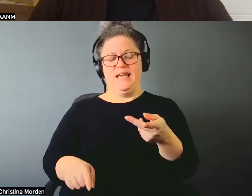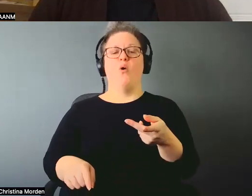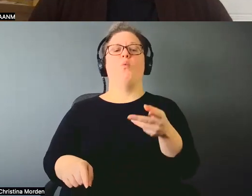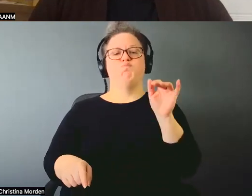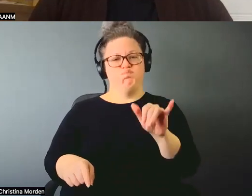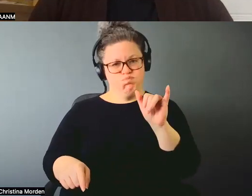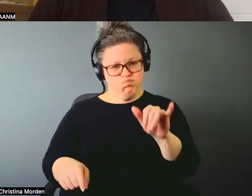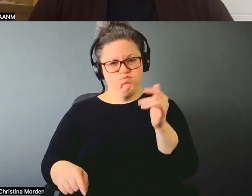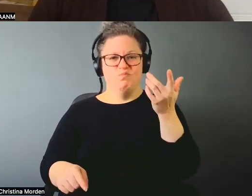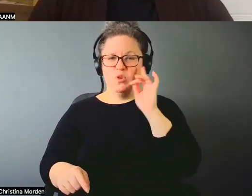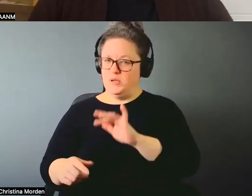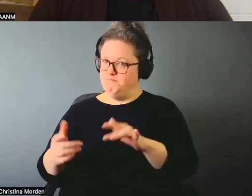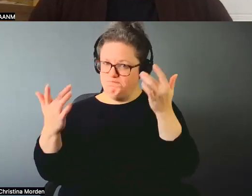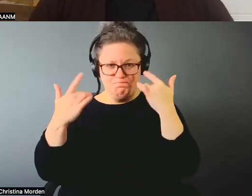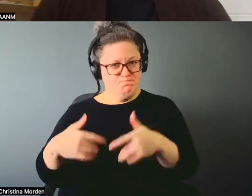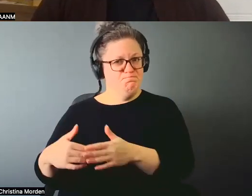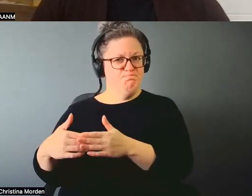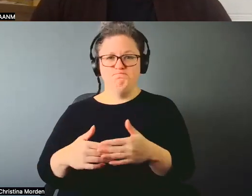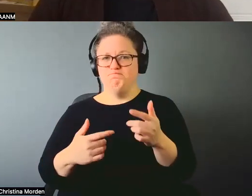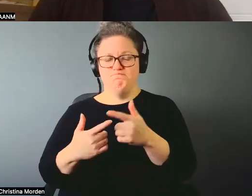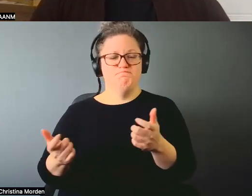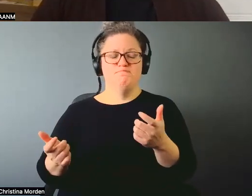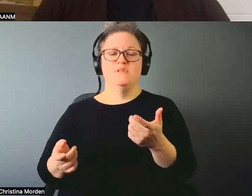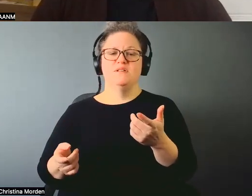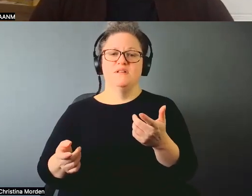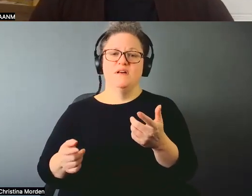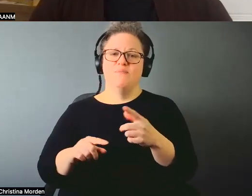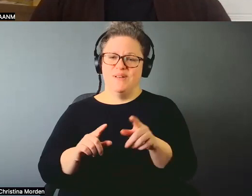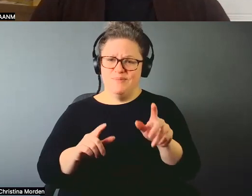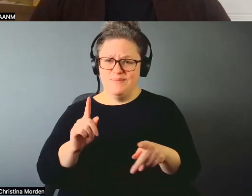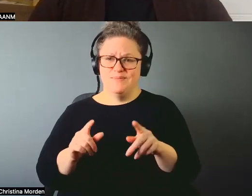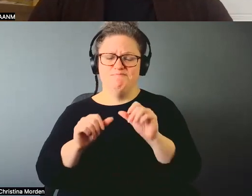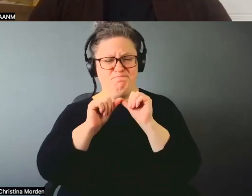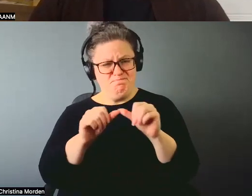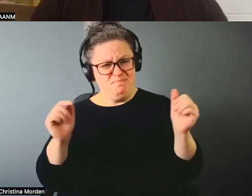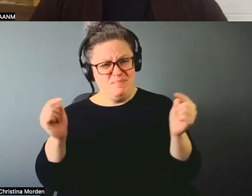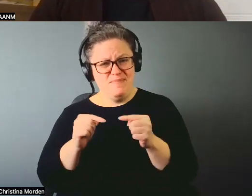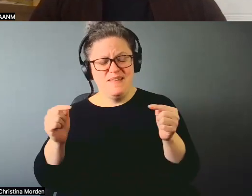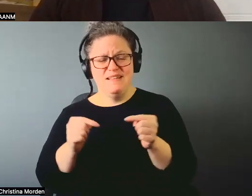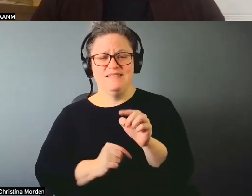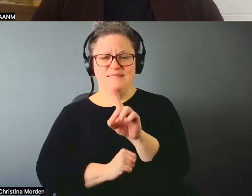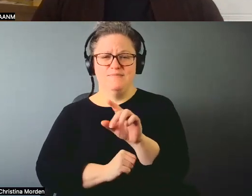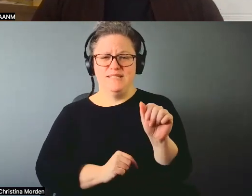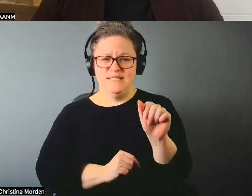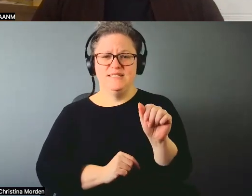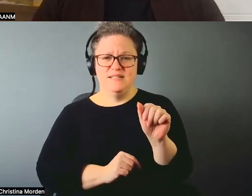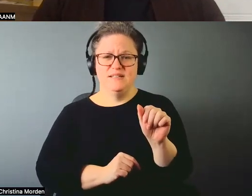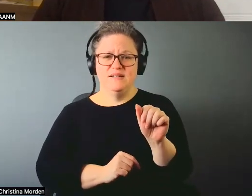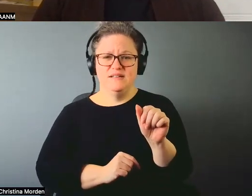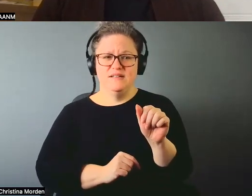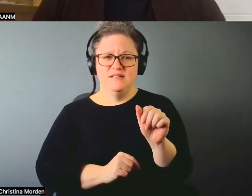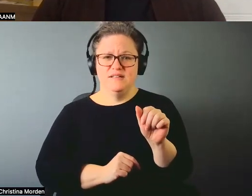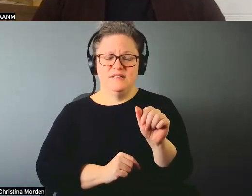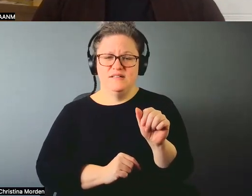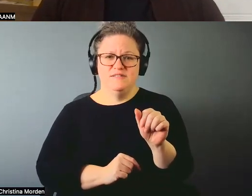especially for those of us who have chronic pain and disability, you know, it's just this, it's, it's, it's all of it.